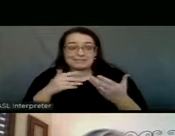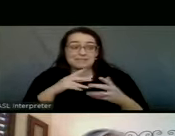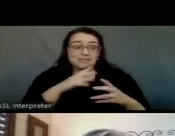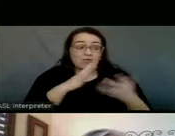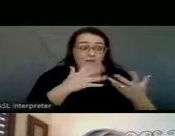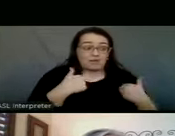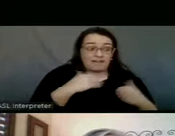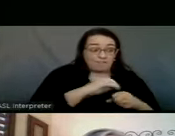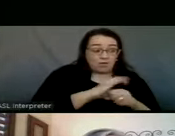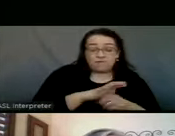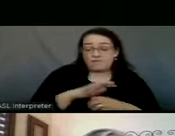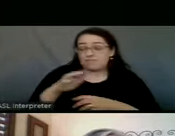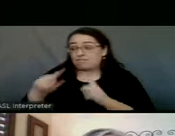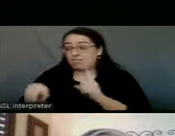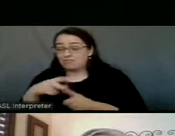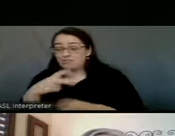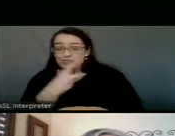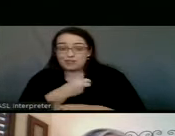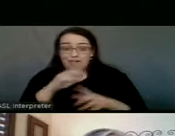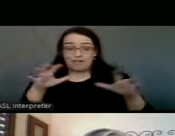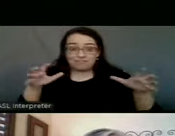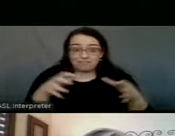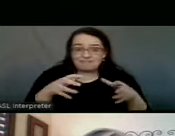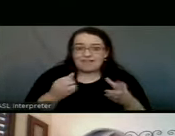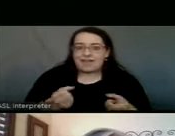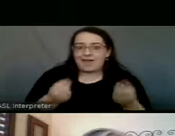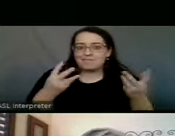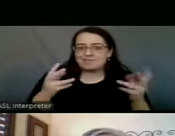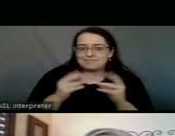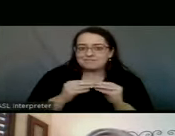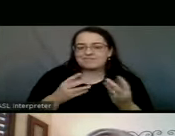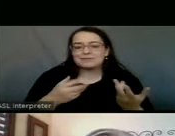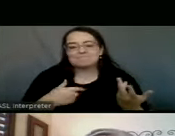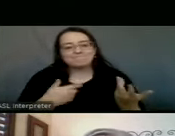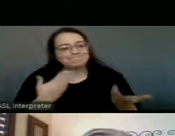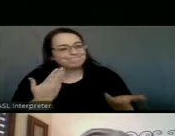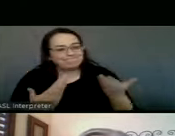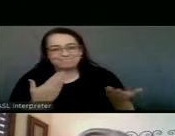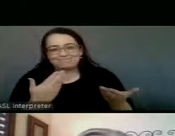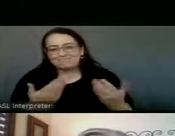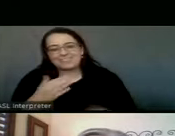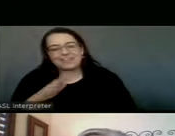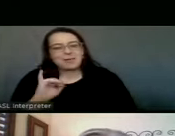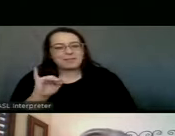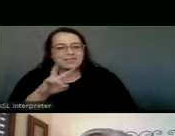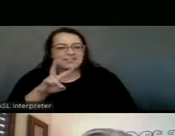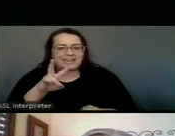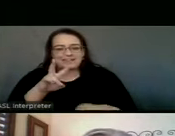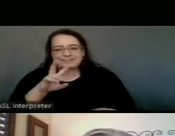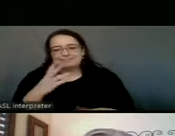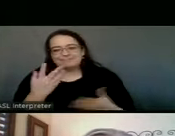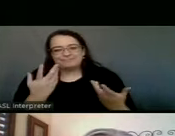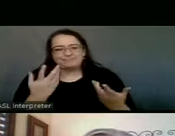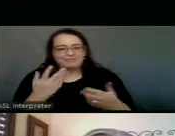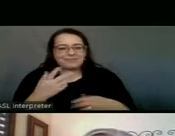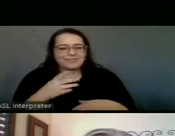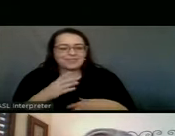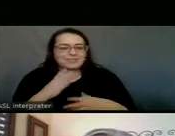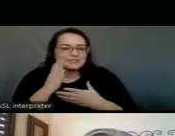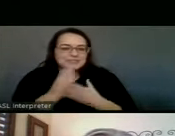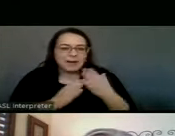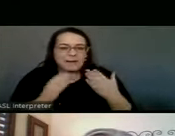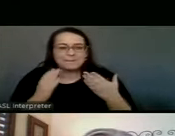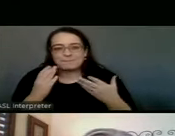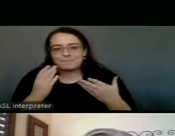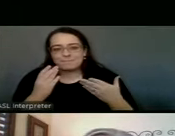in. But I was just curious if you had any ideas. Yeah. It's probably like a Venn diagram. You know, there's, there's probably